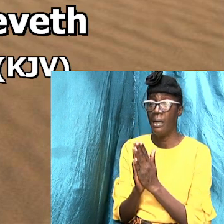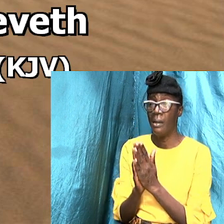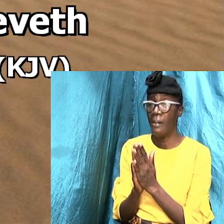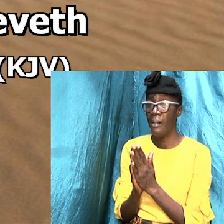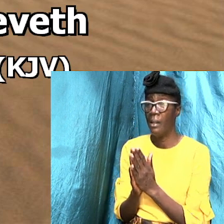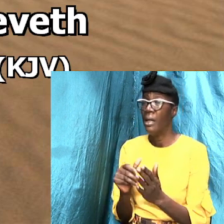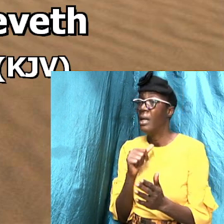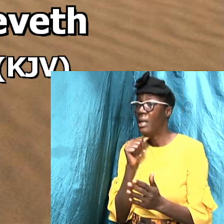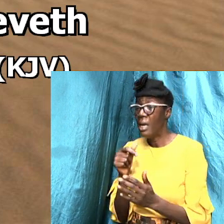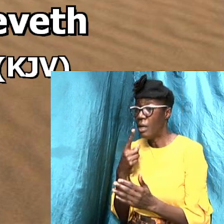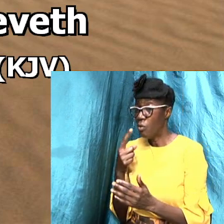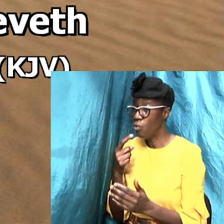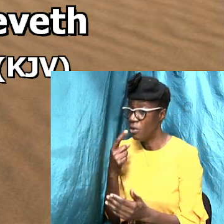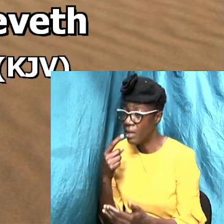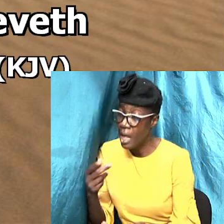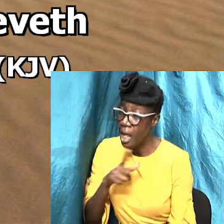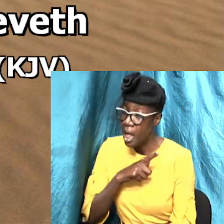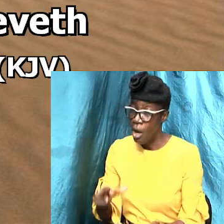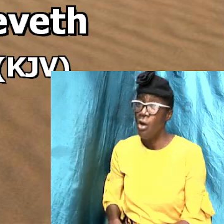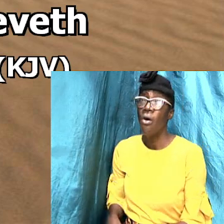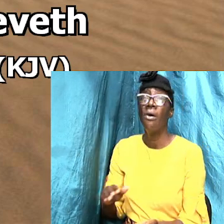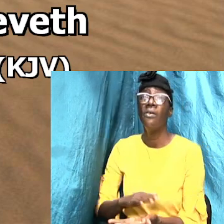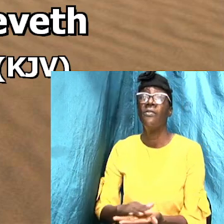Not he that say, Lord, forgive me